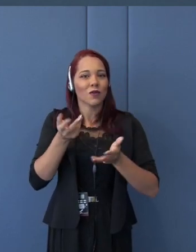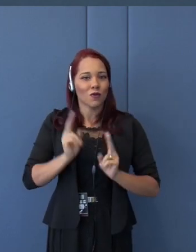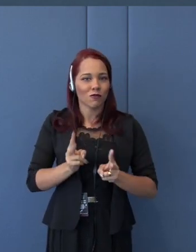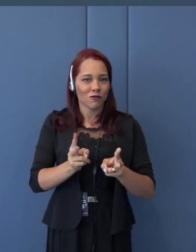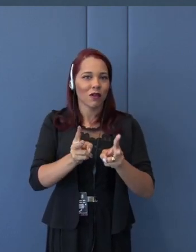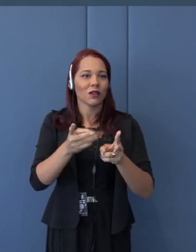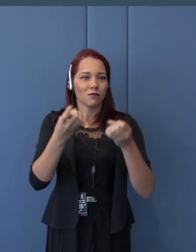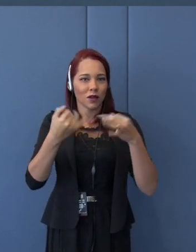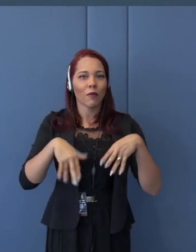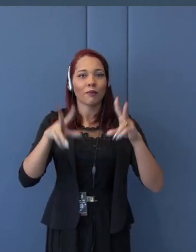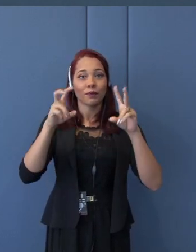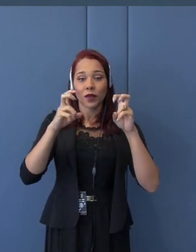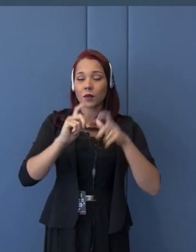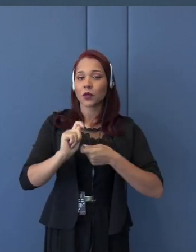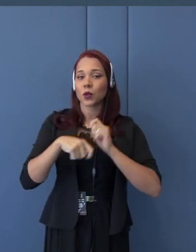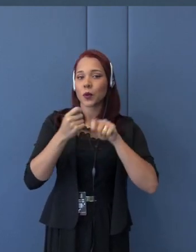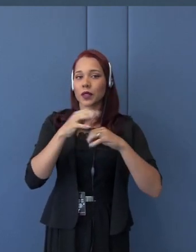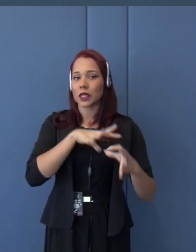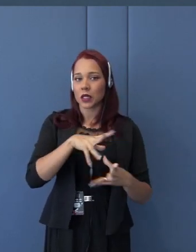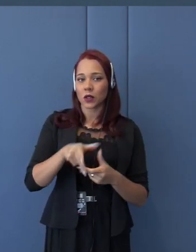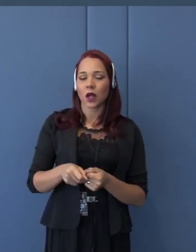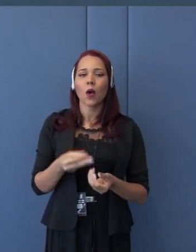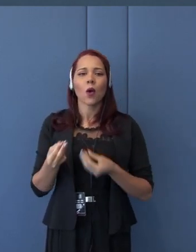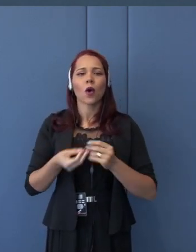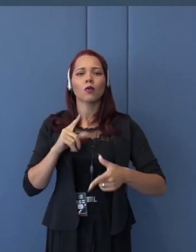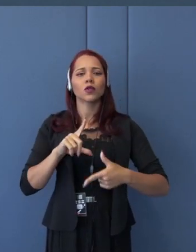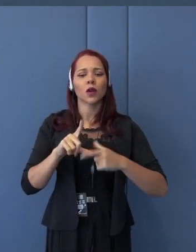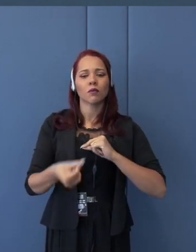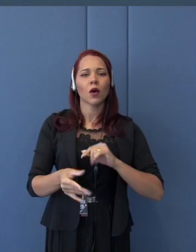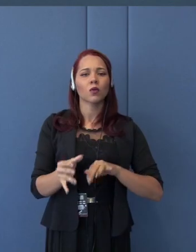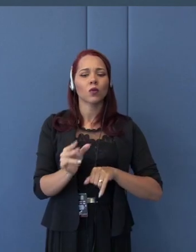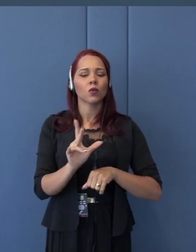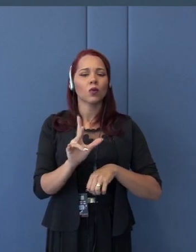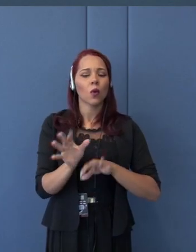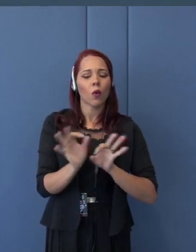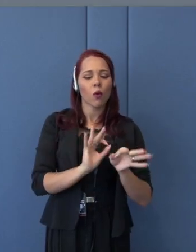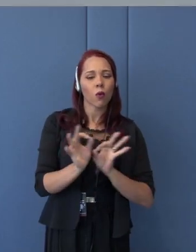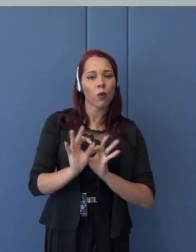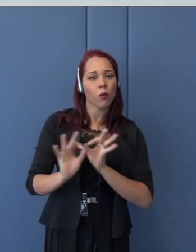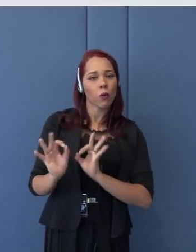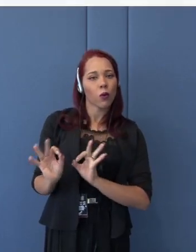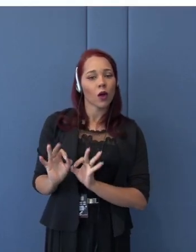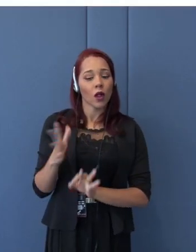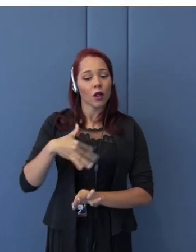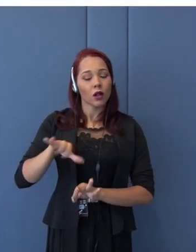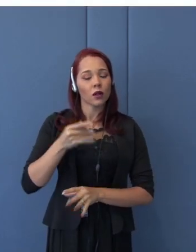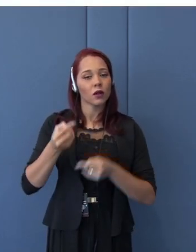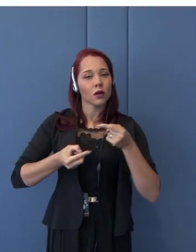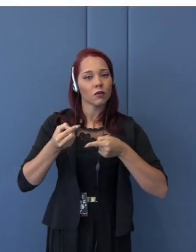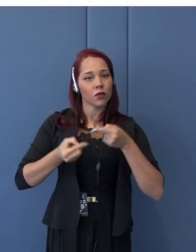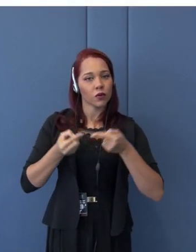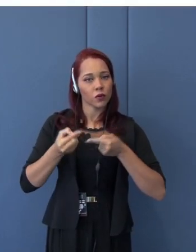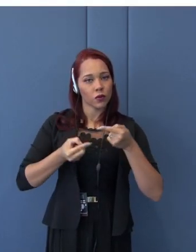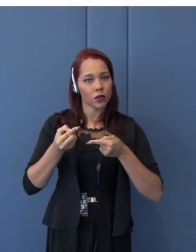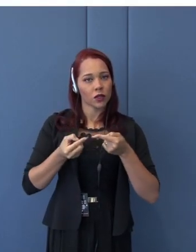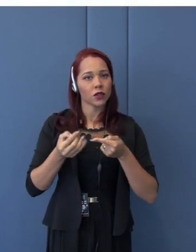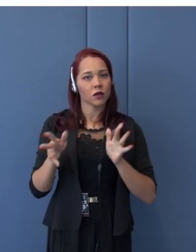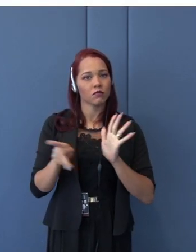how Japan has been organizing the international trade policies, maybe last